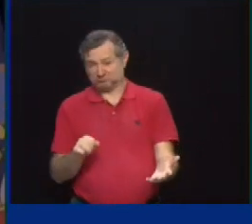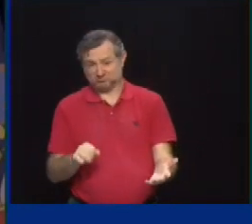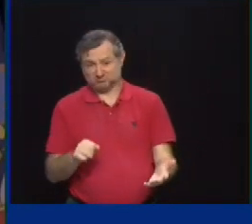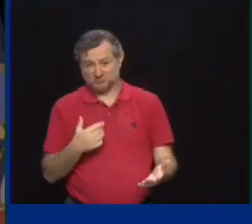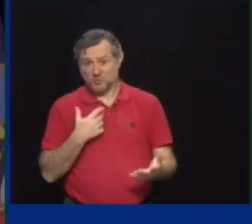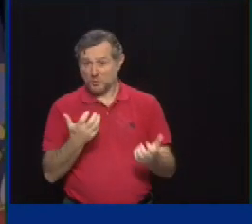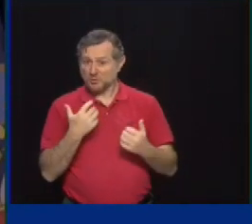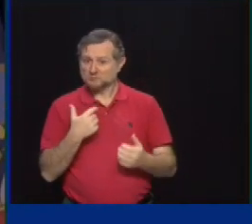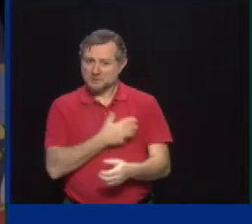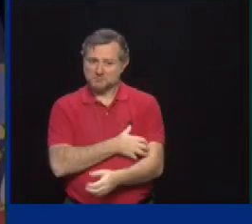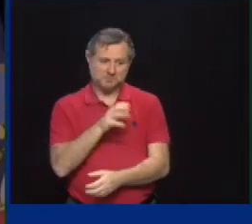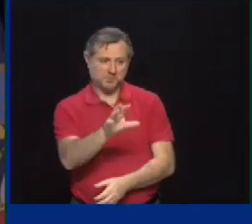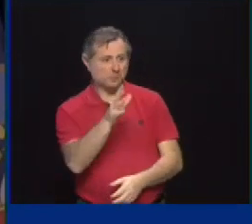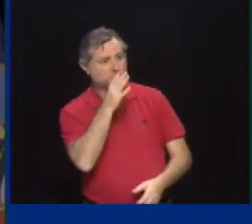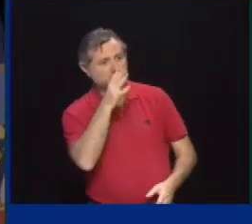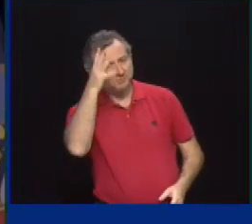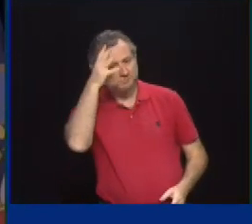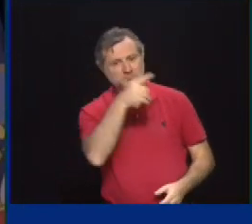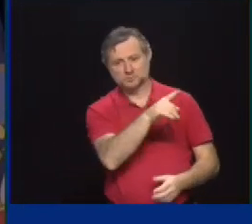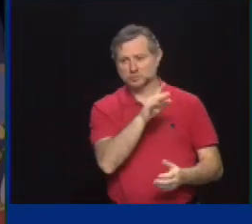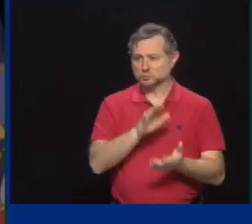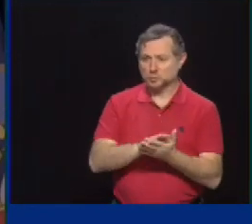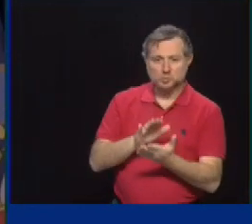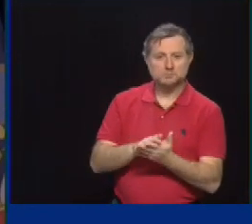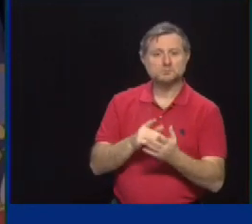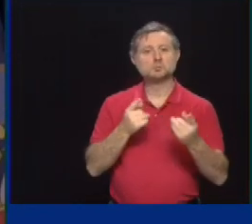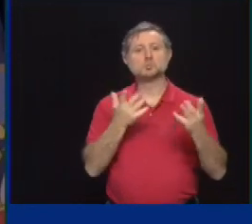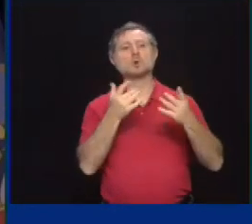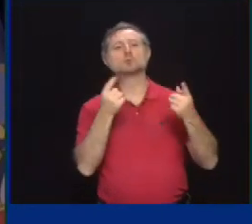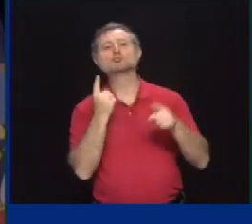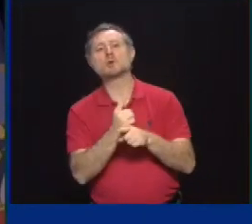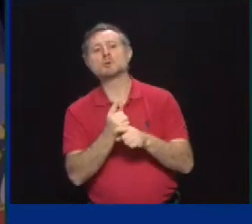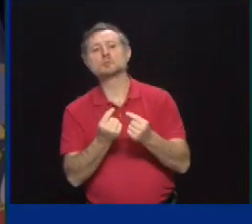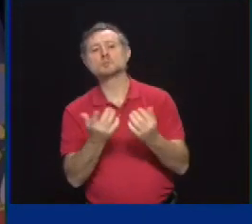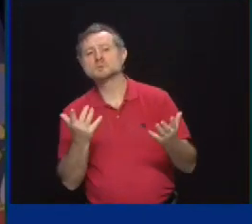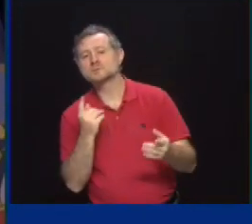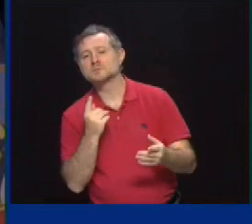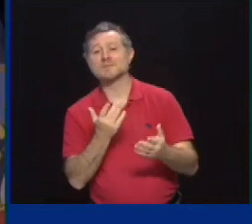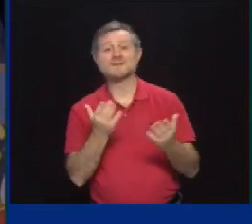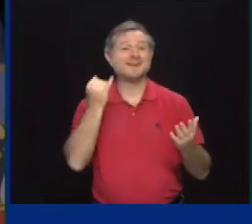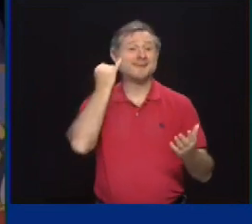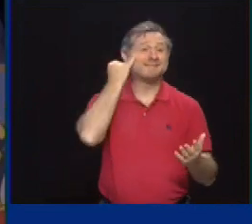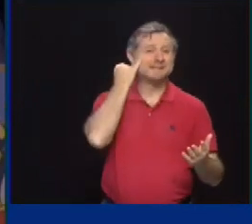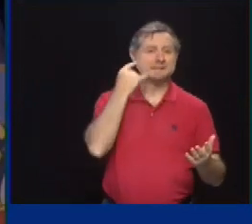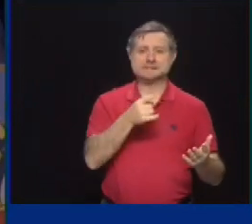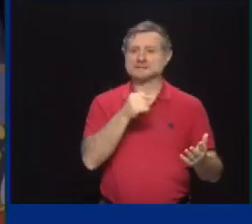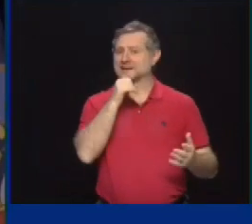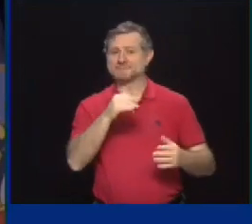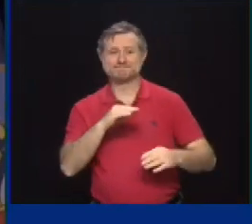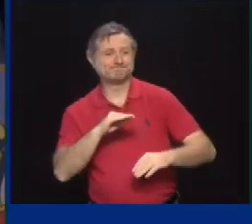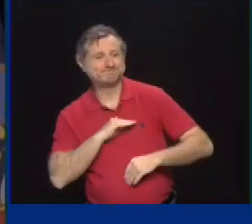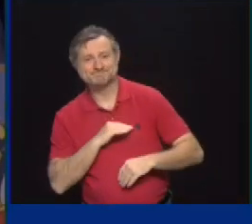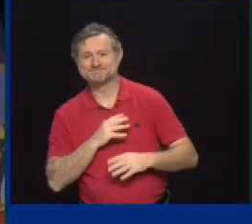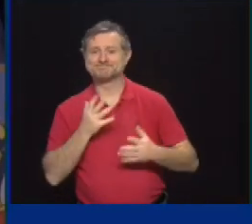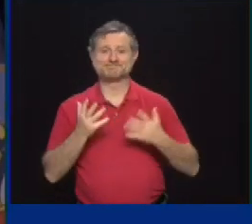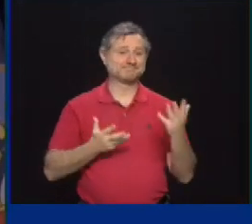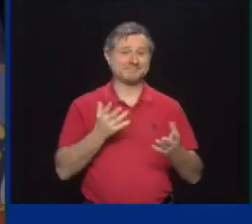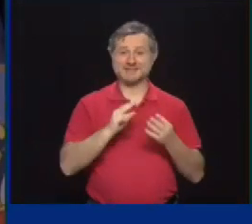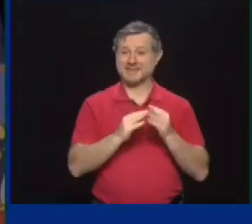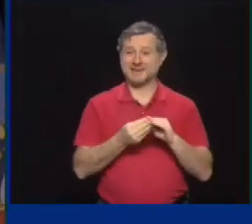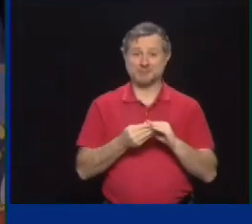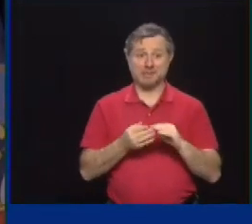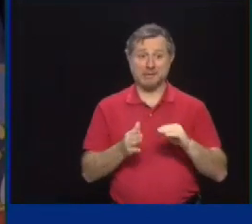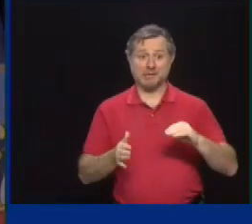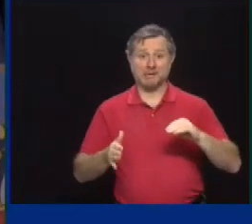the right thing first. But if we're not seeing adequate compliance, or we're seeing the numbers start going up, this is what we're